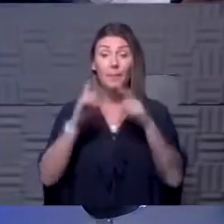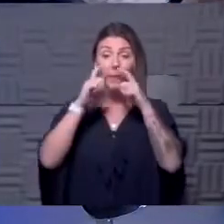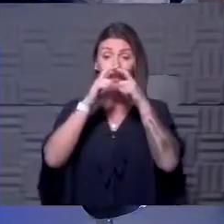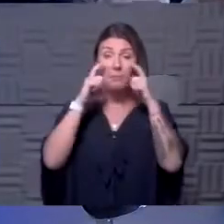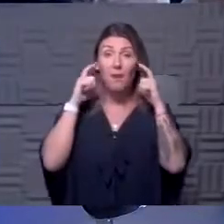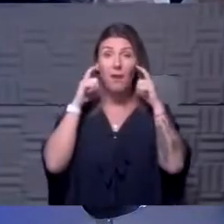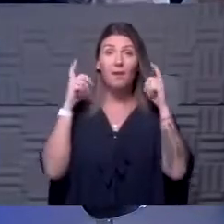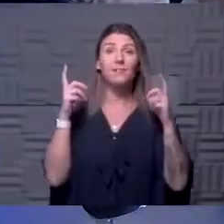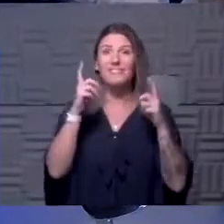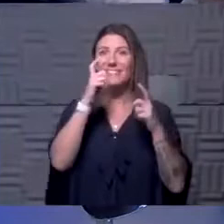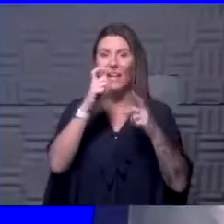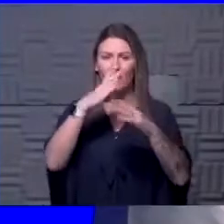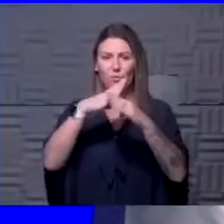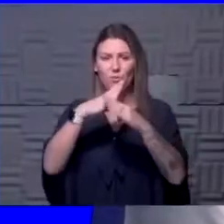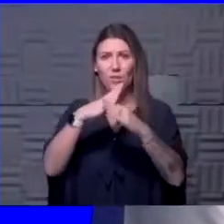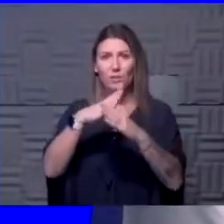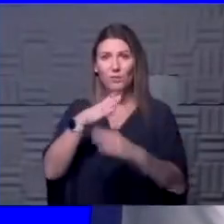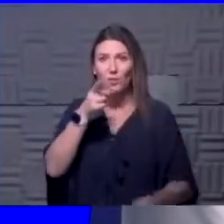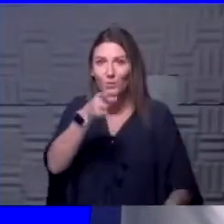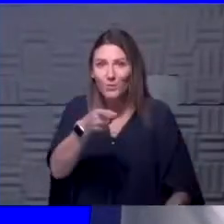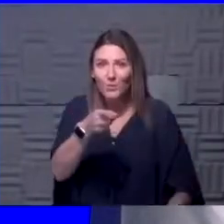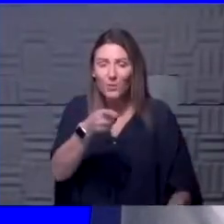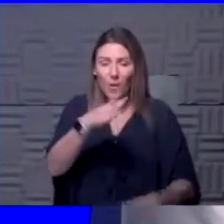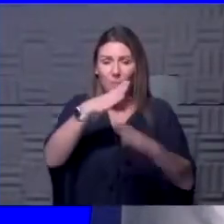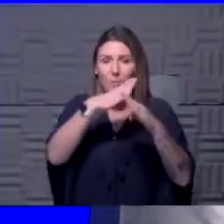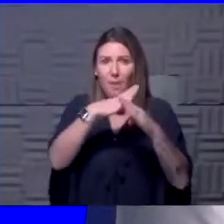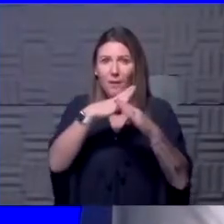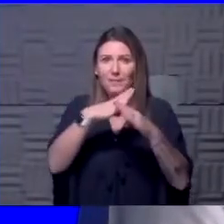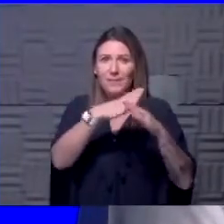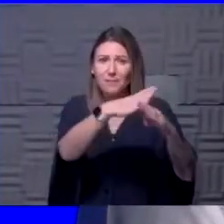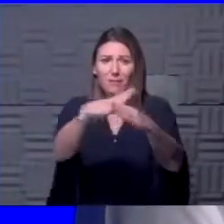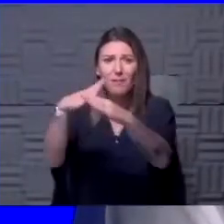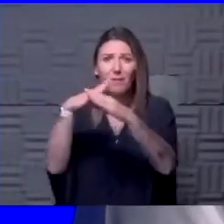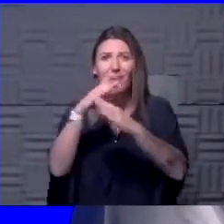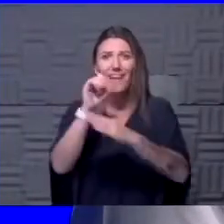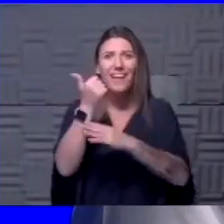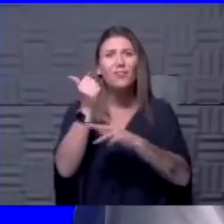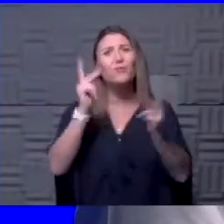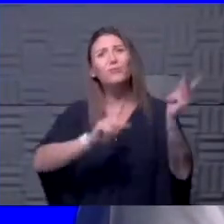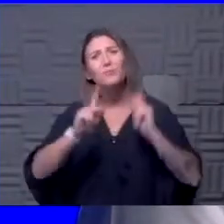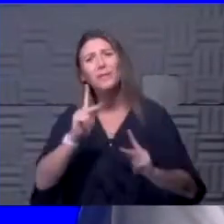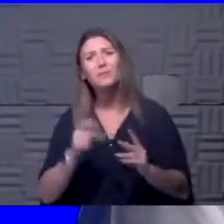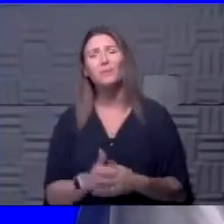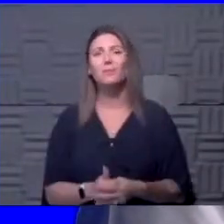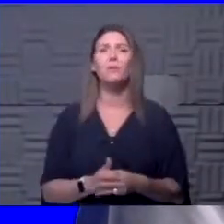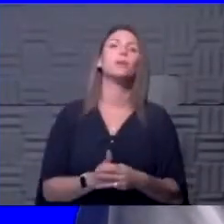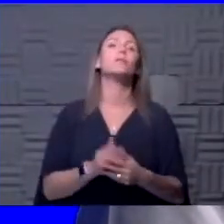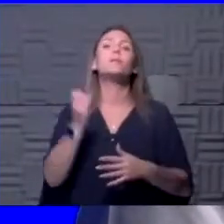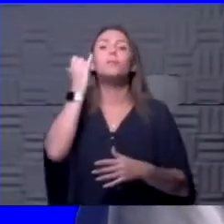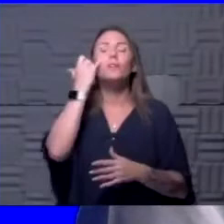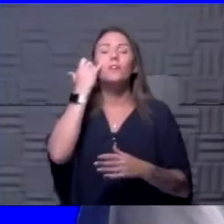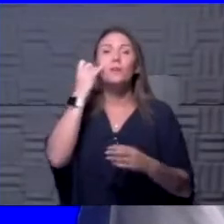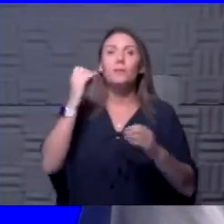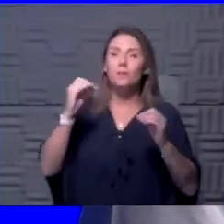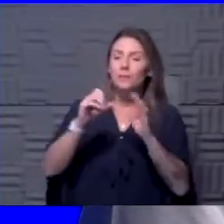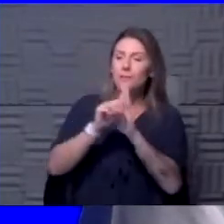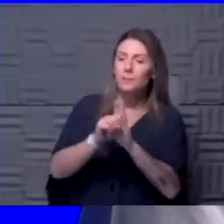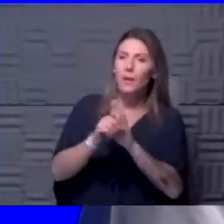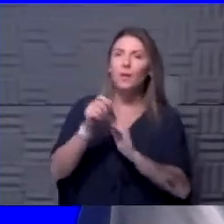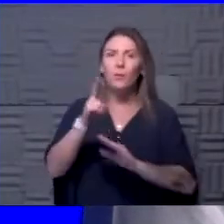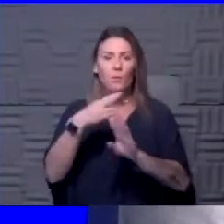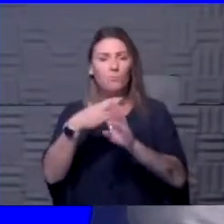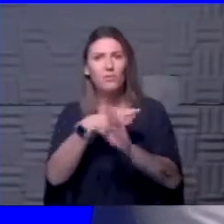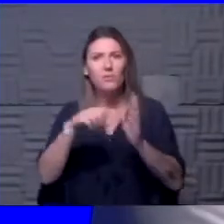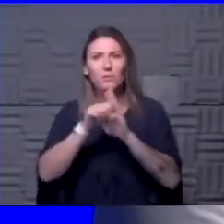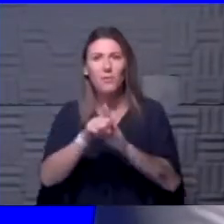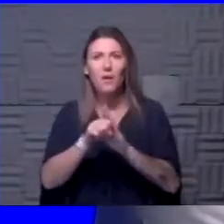mask is not really for protection of you. The mask is a barrier protection for other people. So that if you are one of those asymptomatic or pre-symptomatic